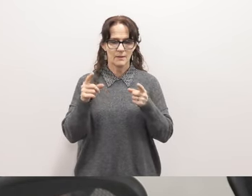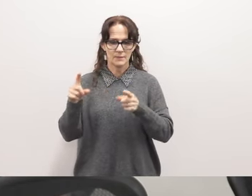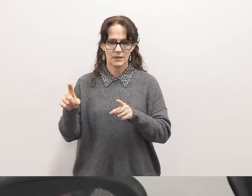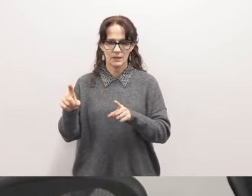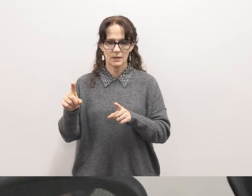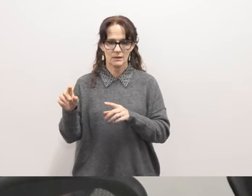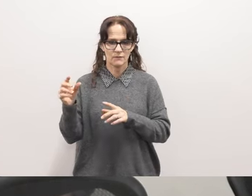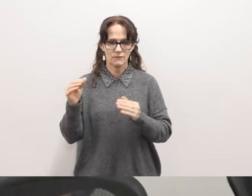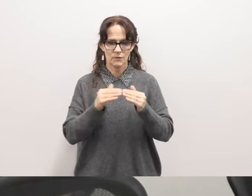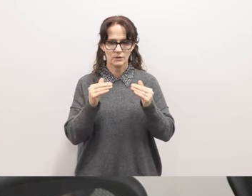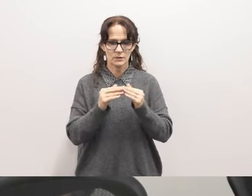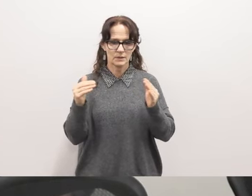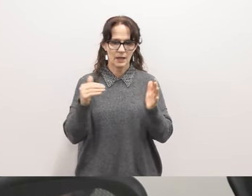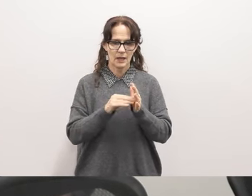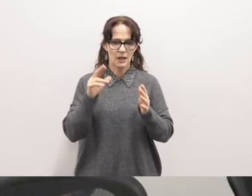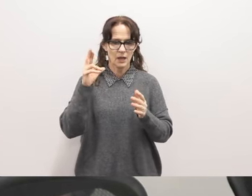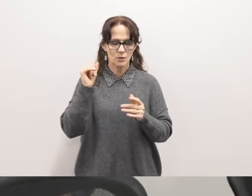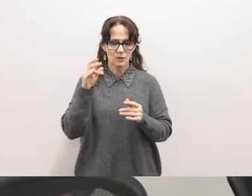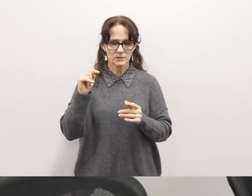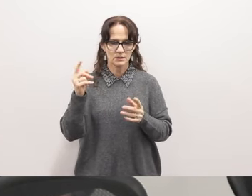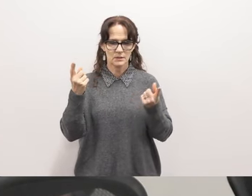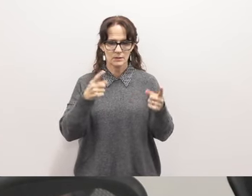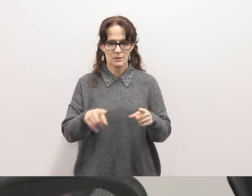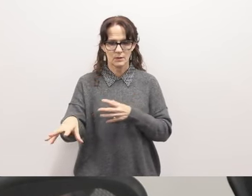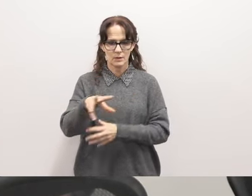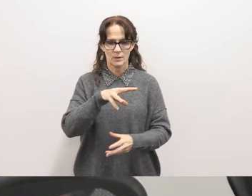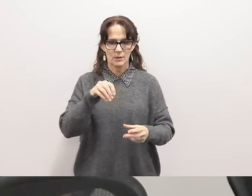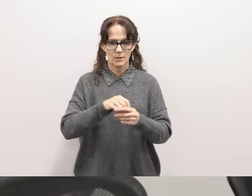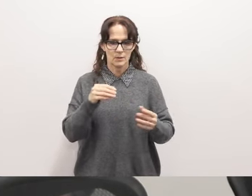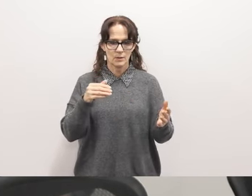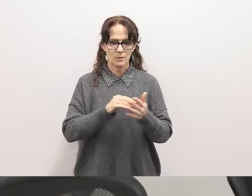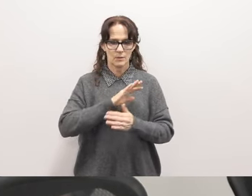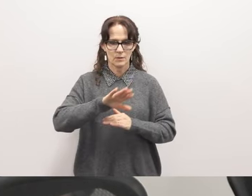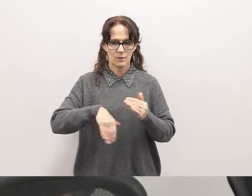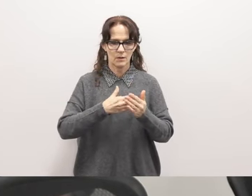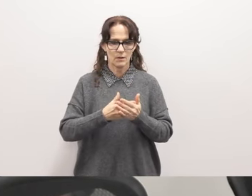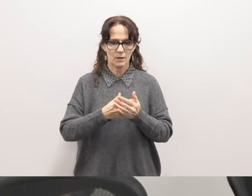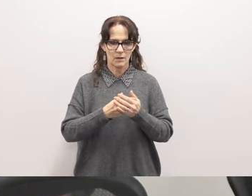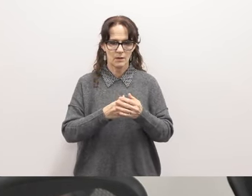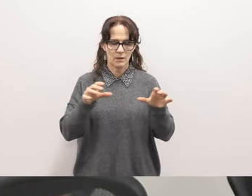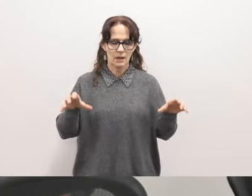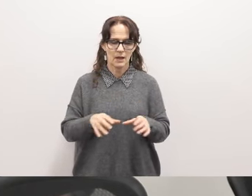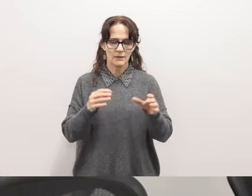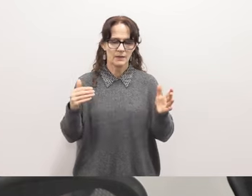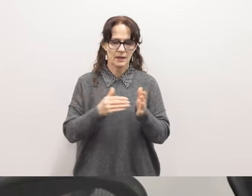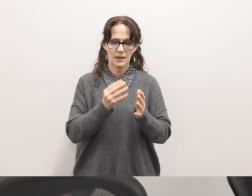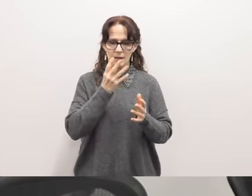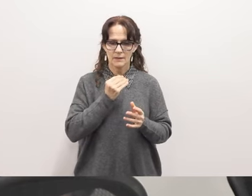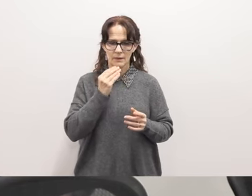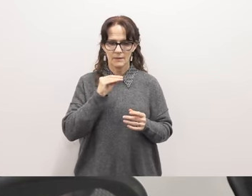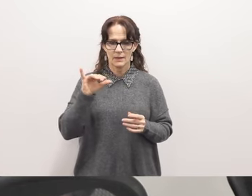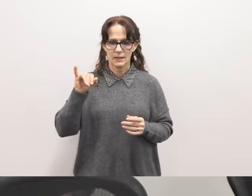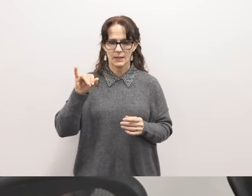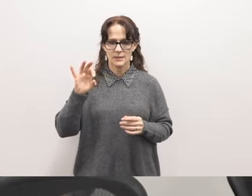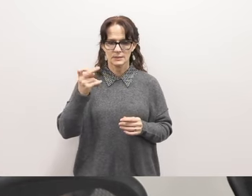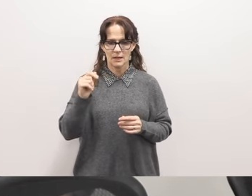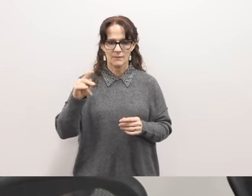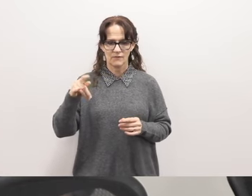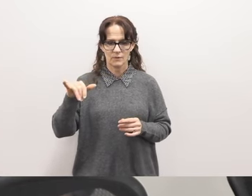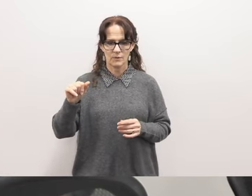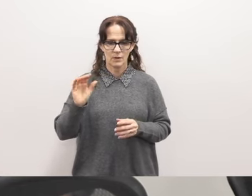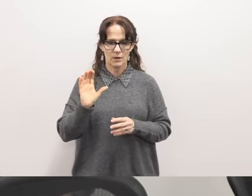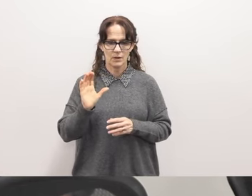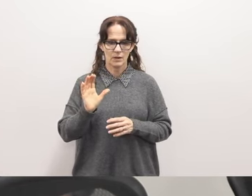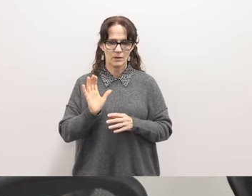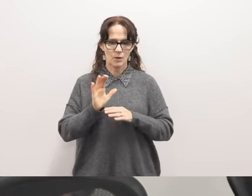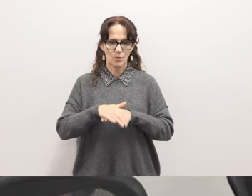is an anti-racist movement and includes opposing all acts of anti-Semitism, Islamophobia, and oppression